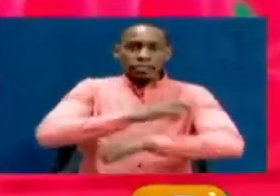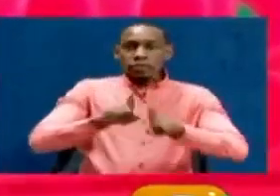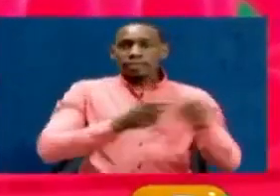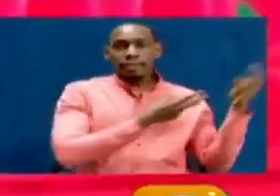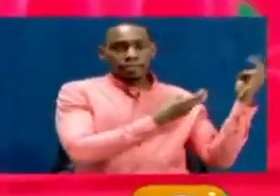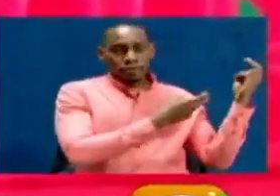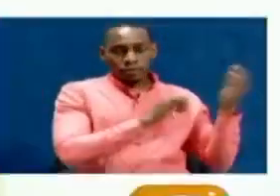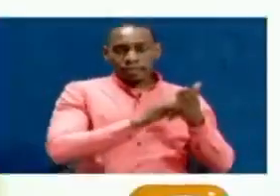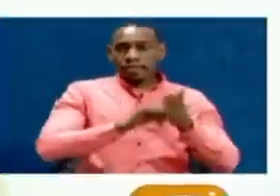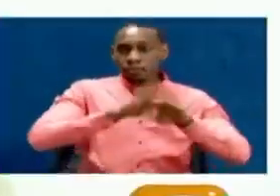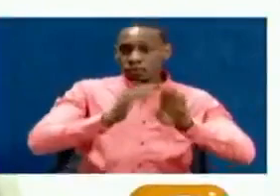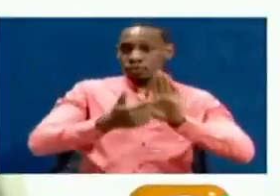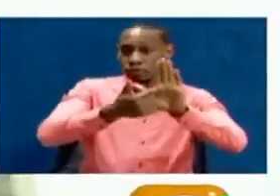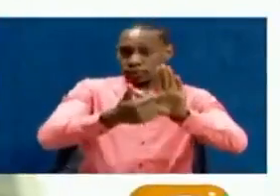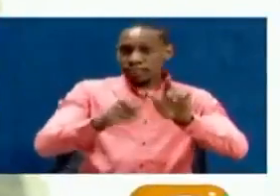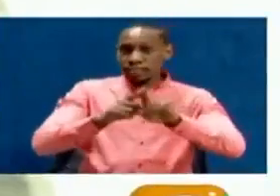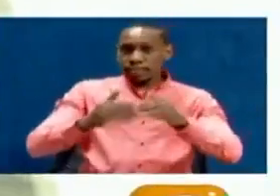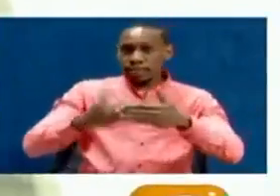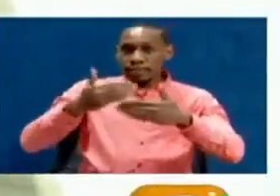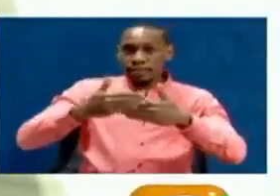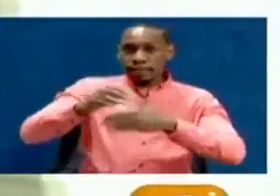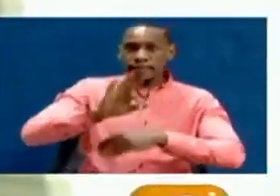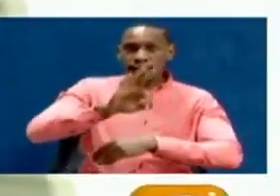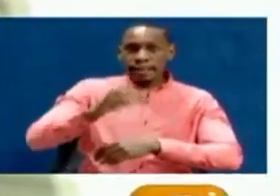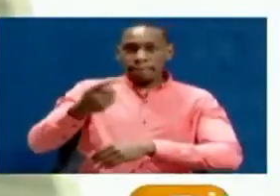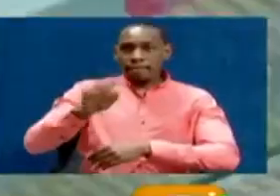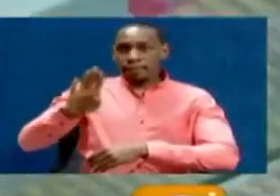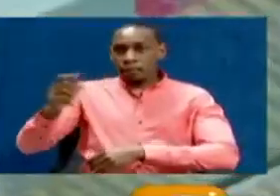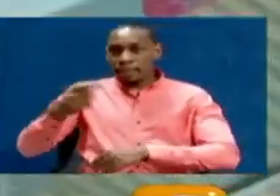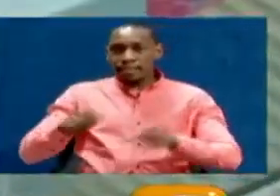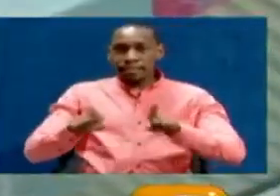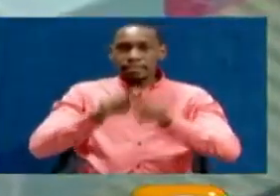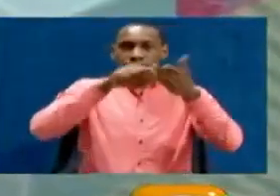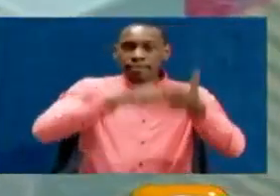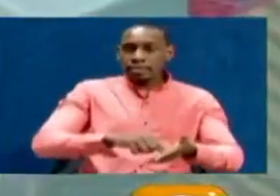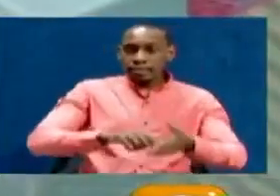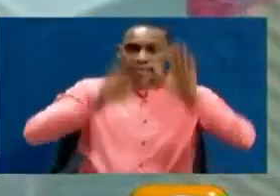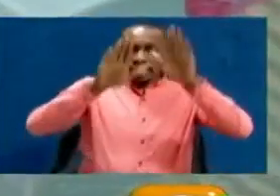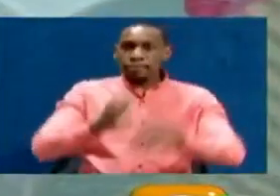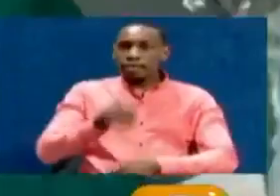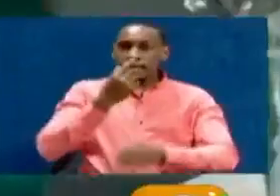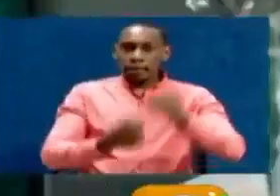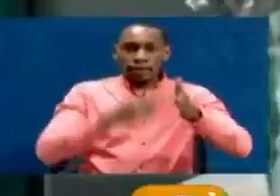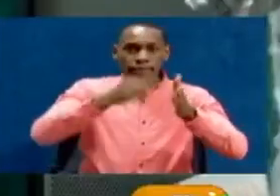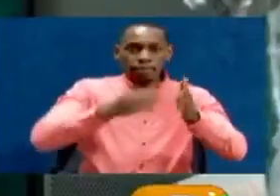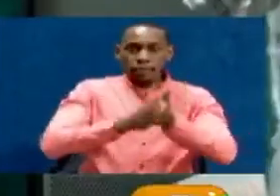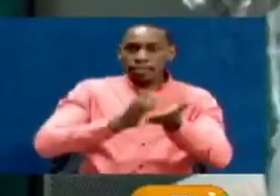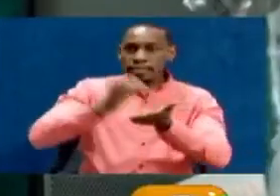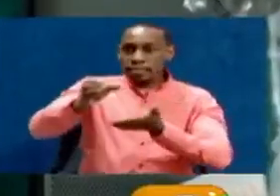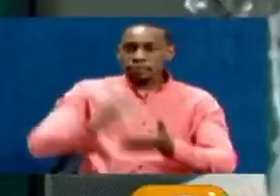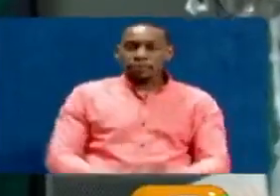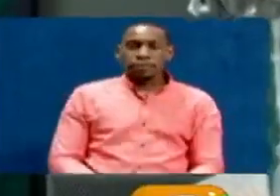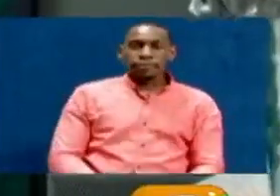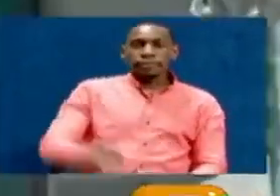hopes that good signs will appear in the next three or four months and stress the importance of vaccine manufacture and distribution.